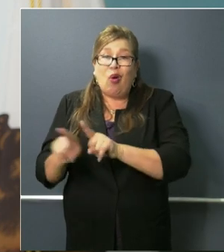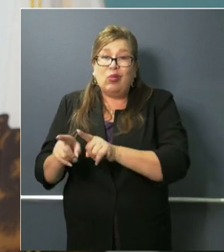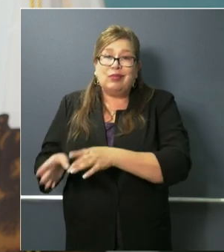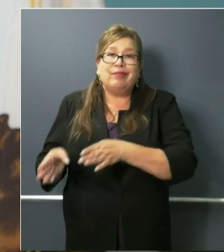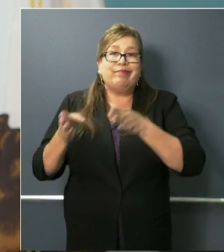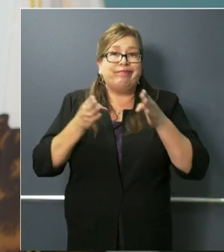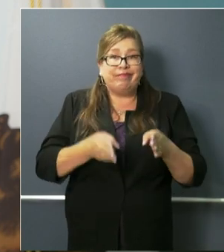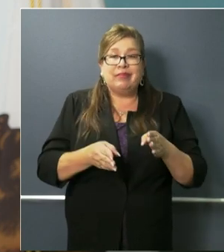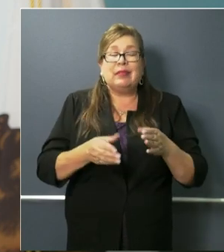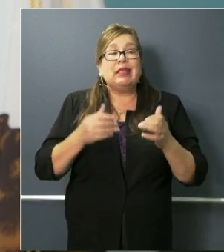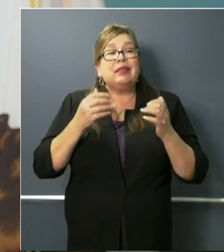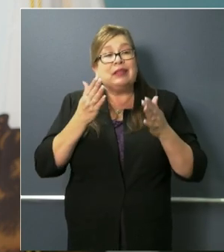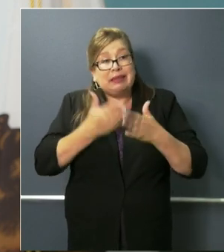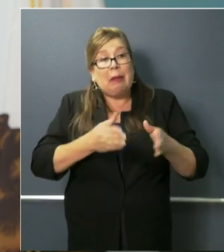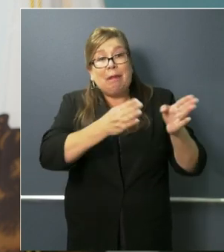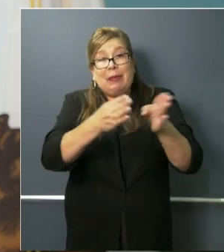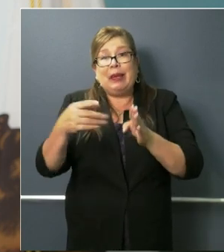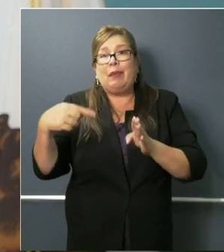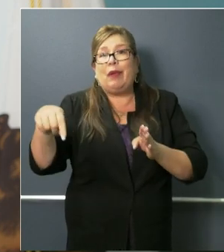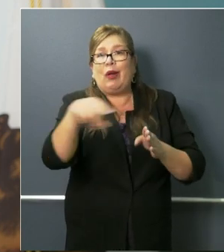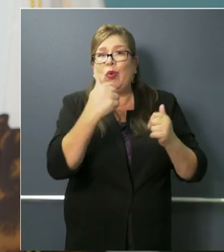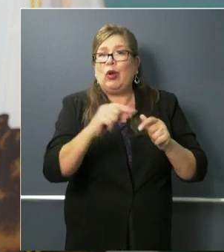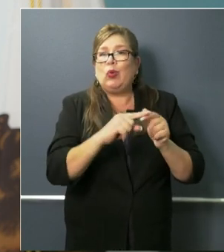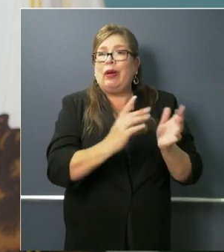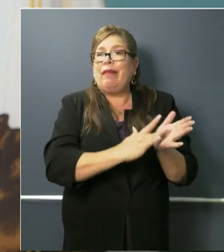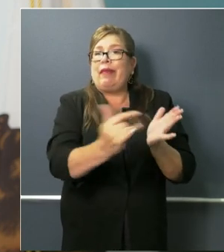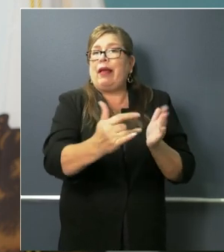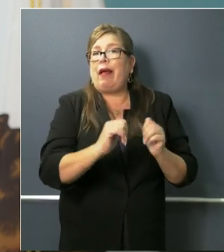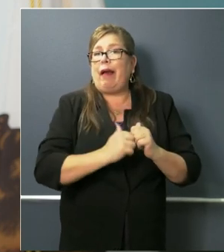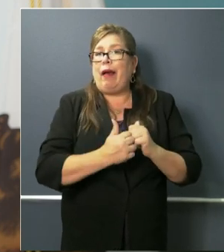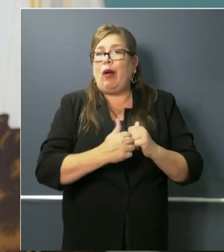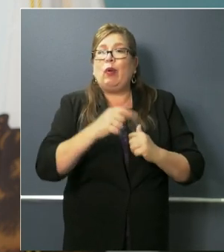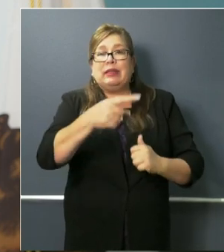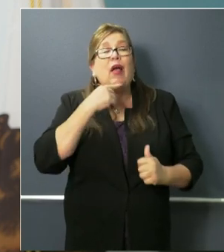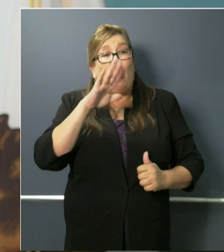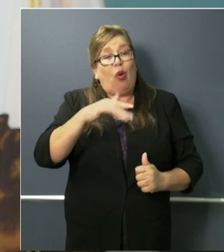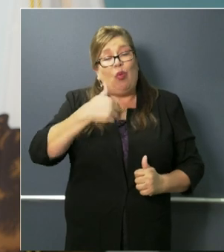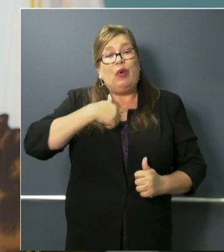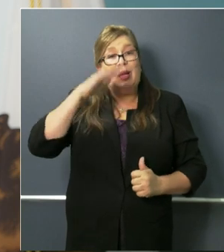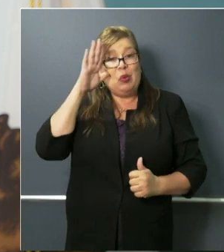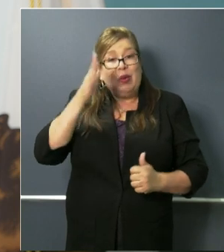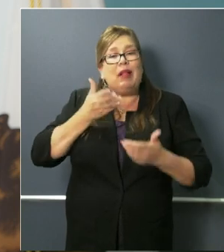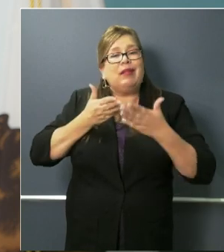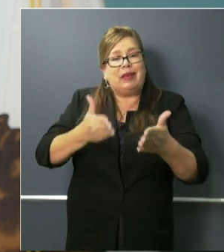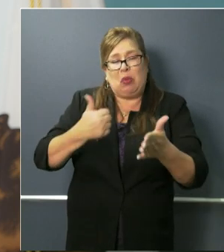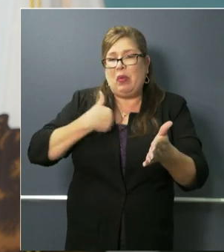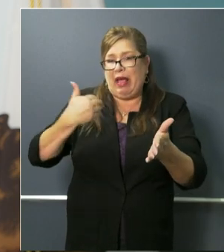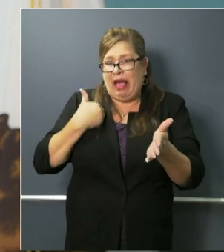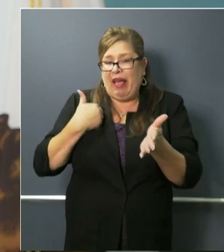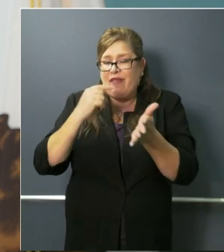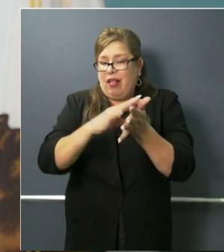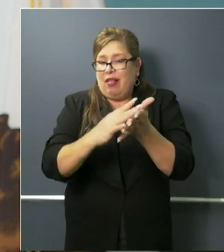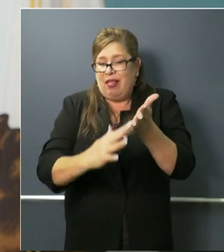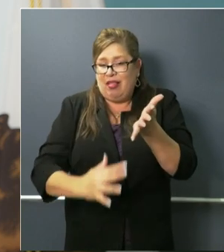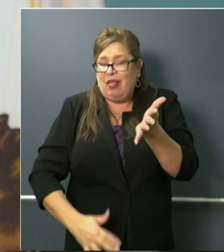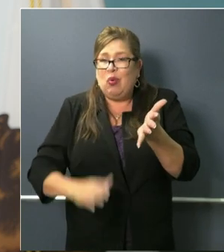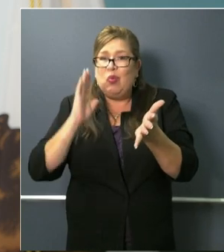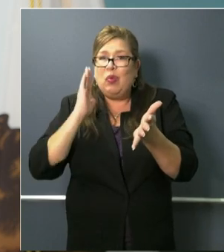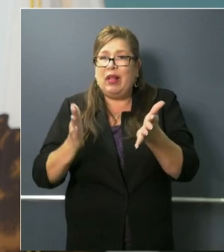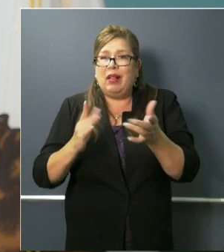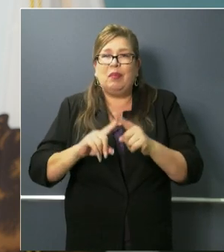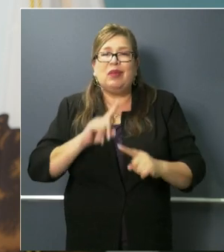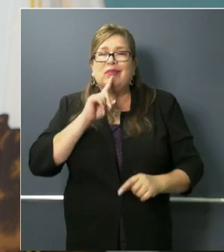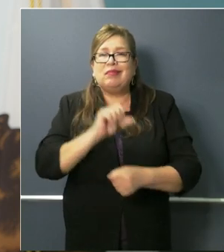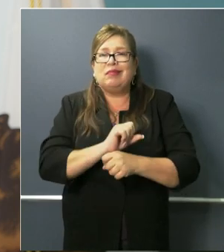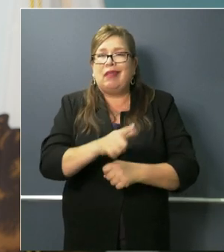advantage of all of us at this moment and saying they're going to deliver something quite literally that they're not capable of delivering or never intended